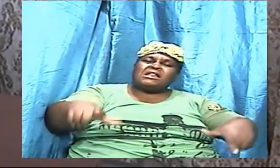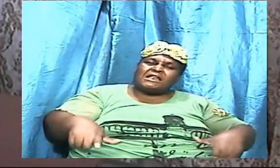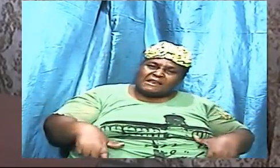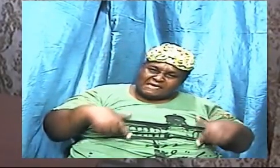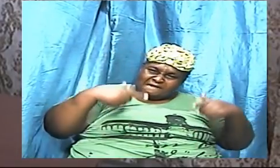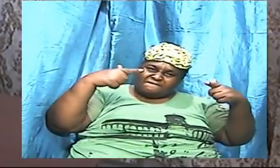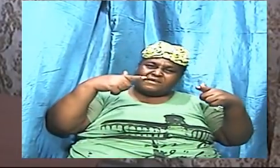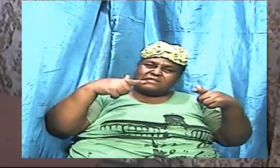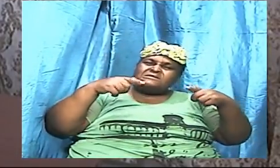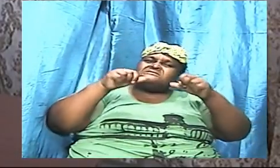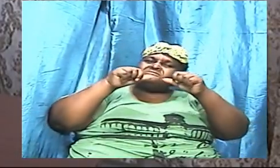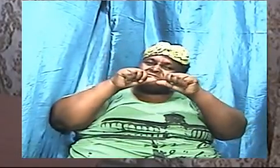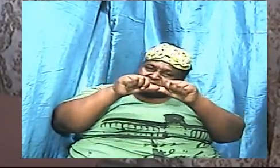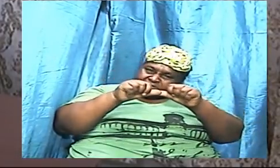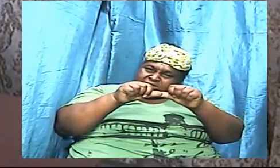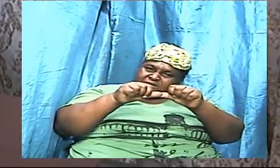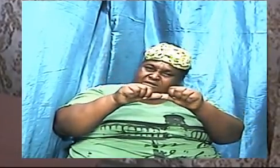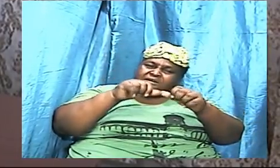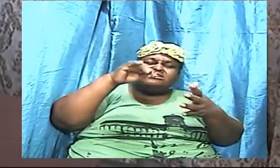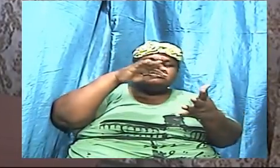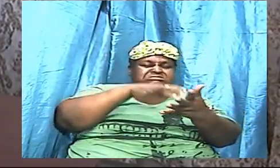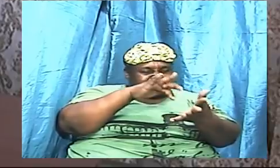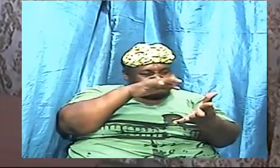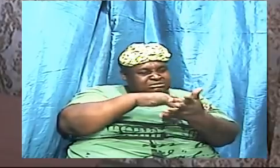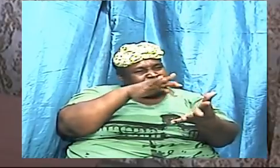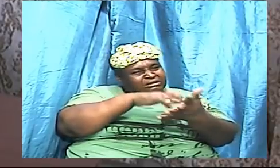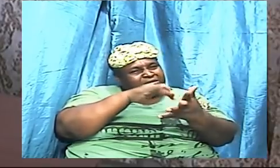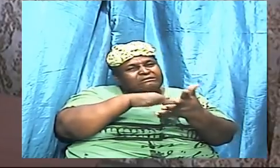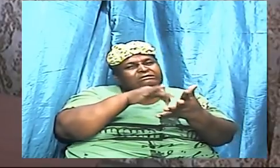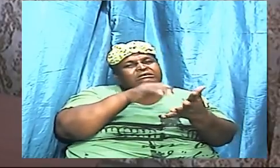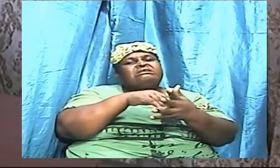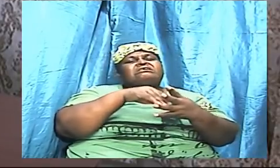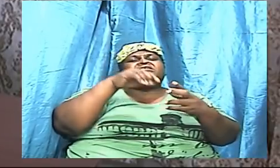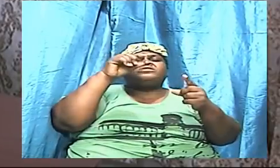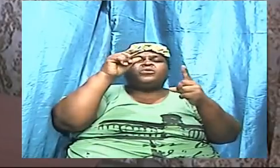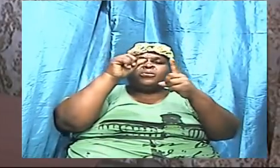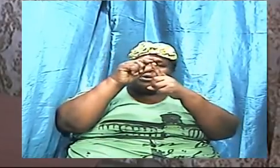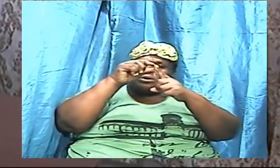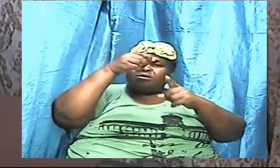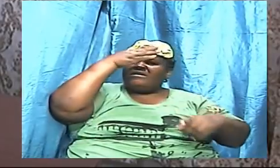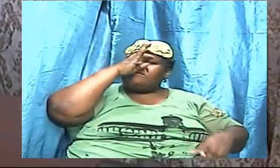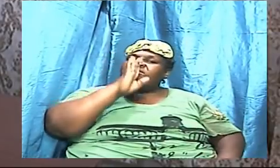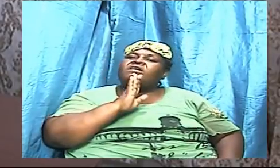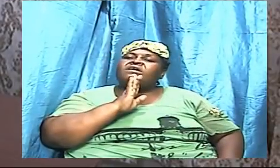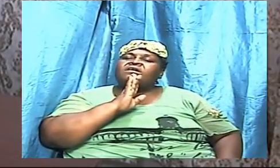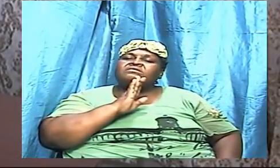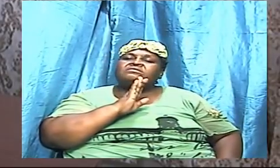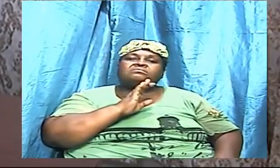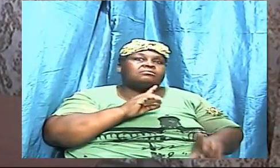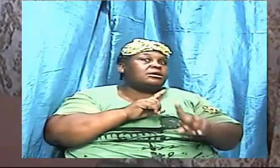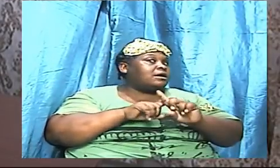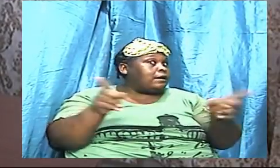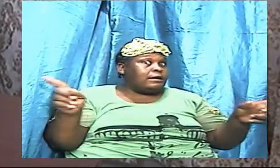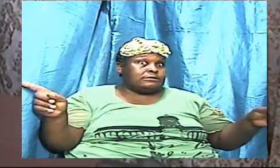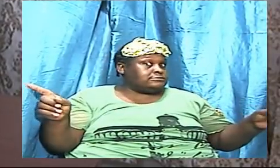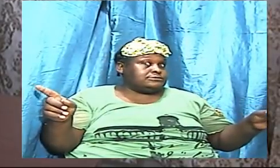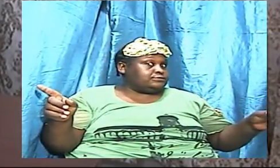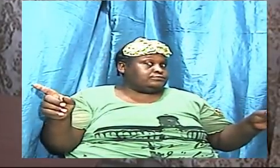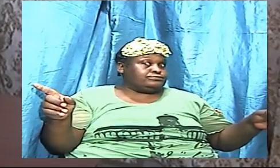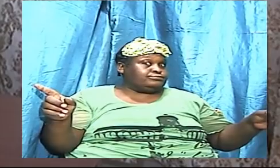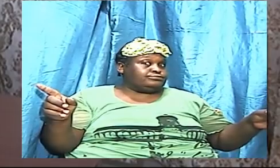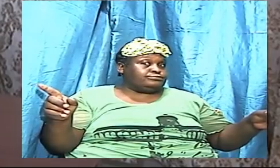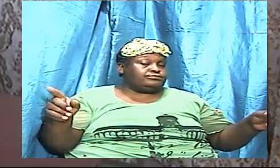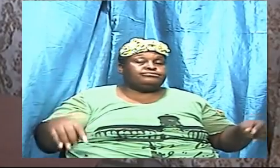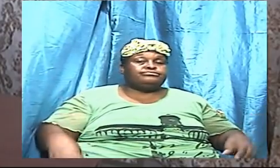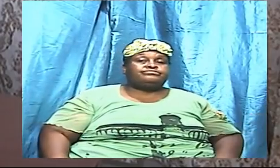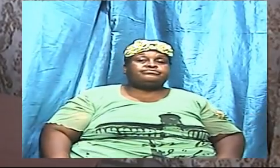abiding, walking in the words of Almighty God.